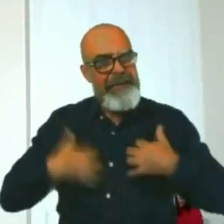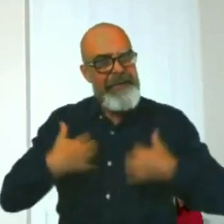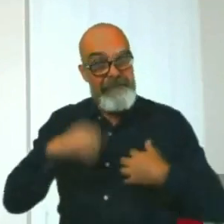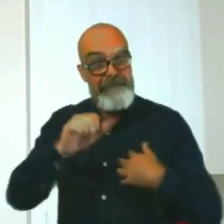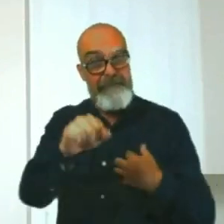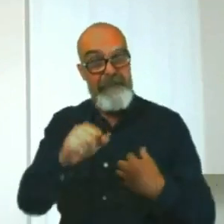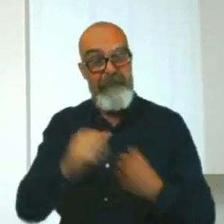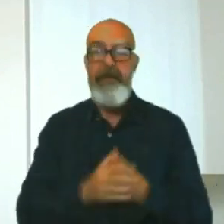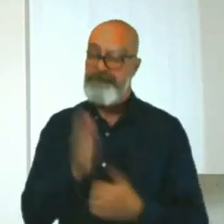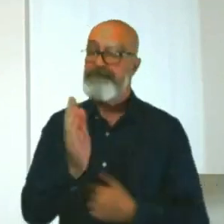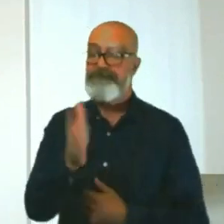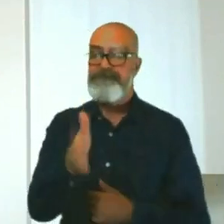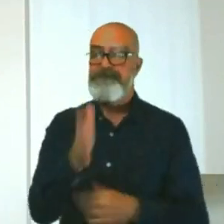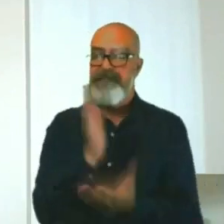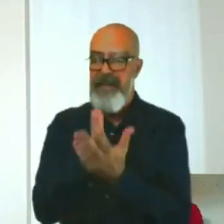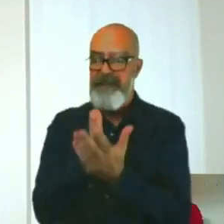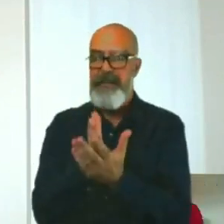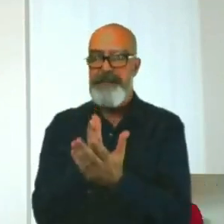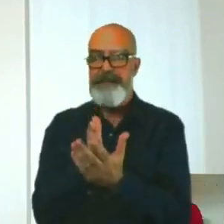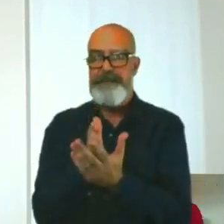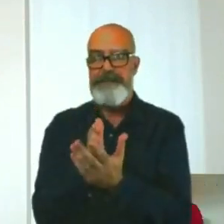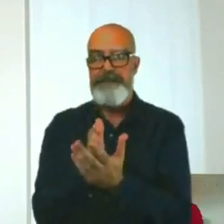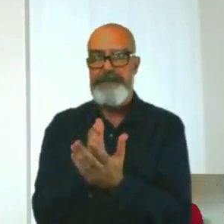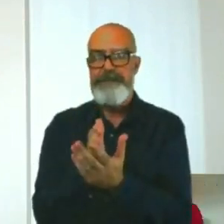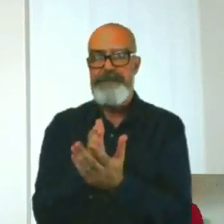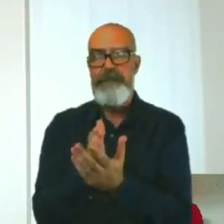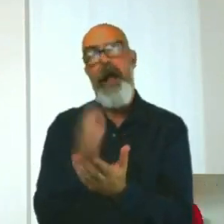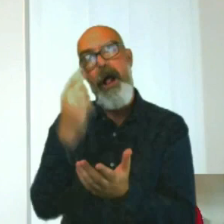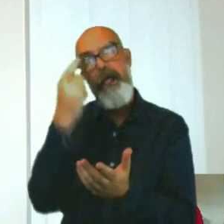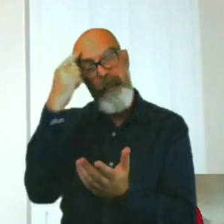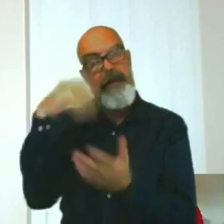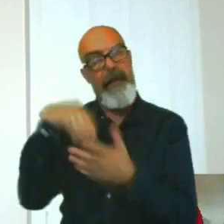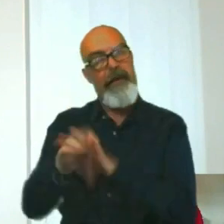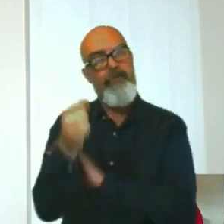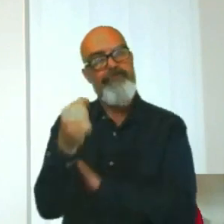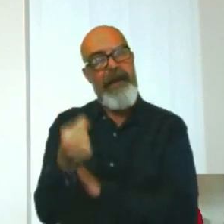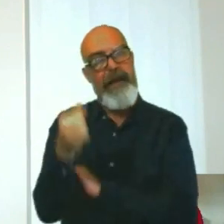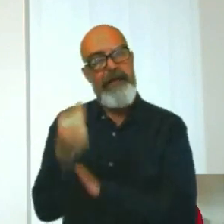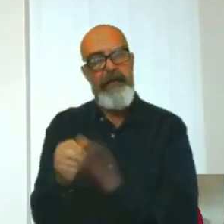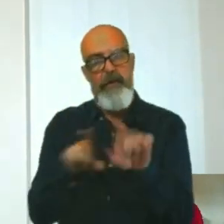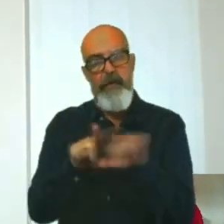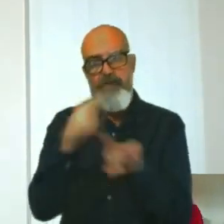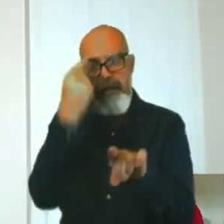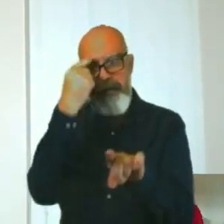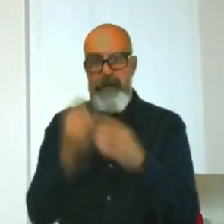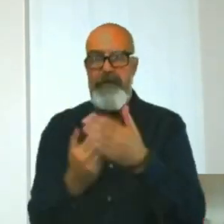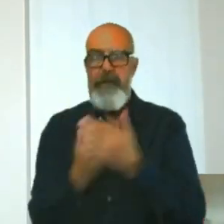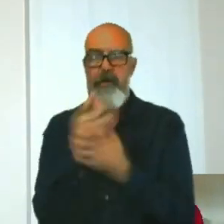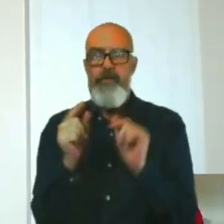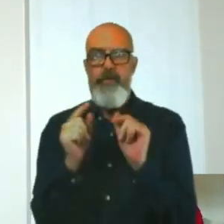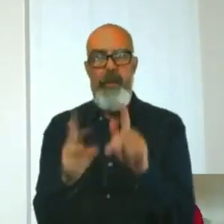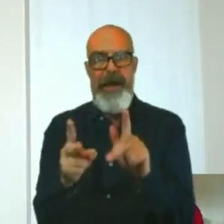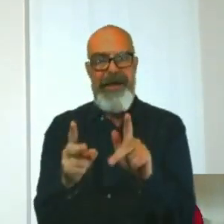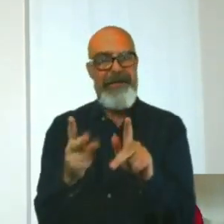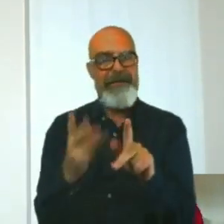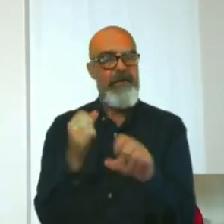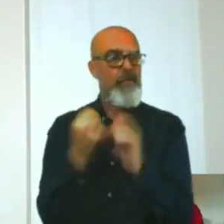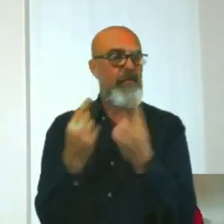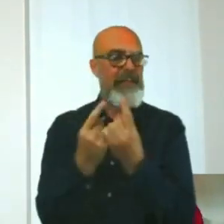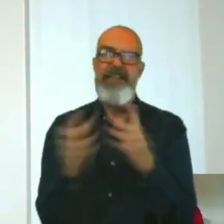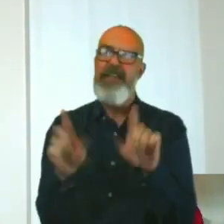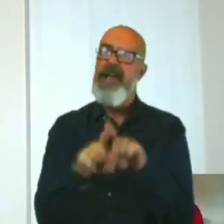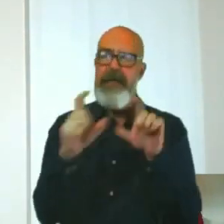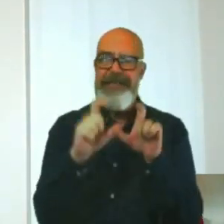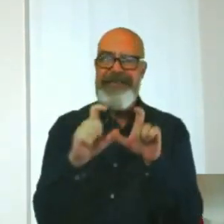And I think one of the ways, especially in rail, we're trying to look at new ways to do things and continuously improve. And